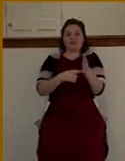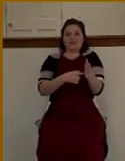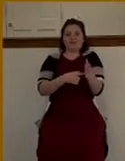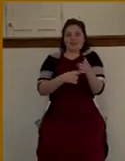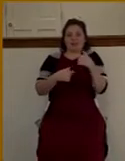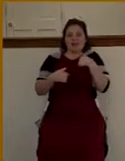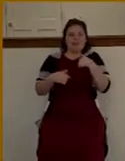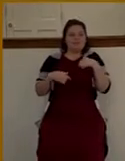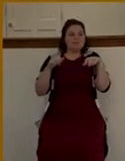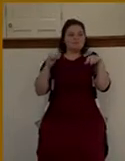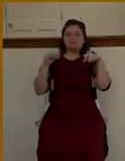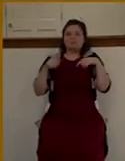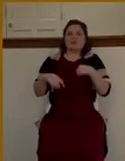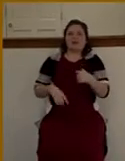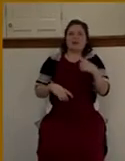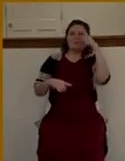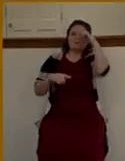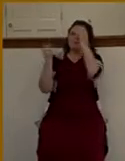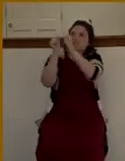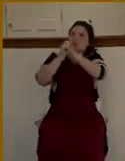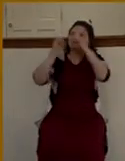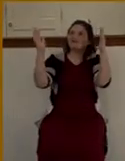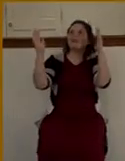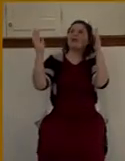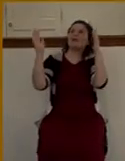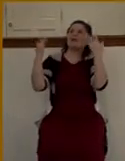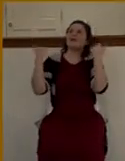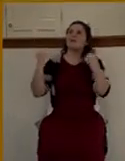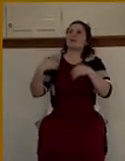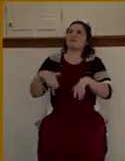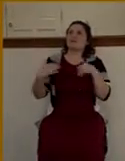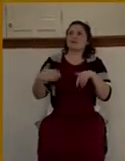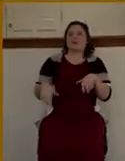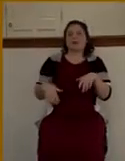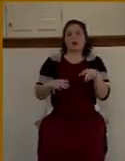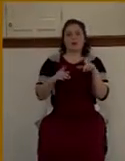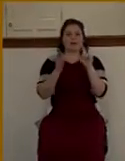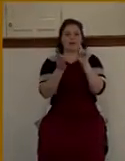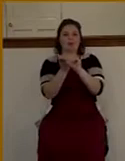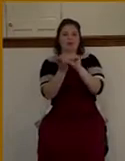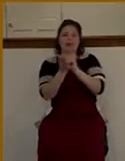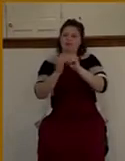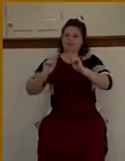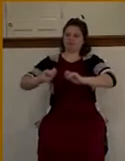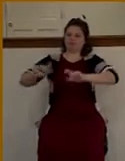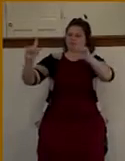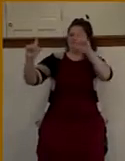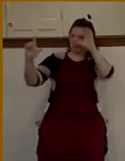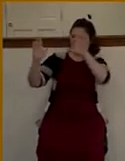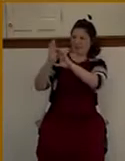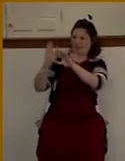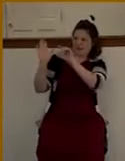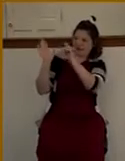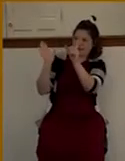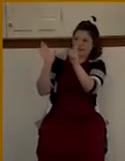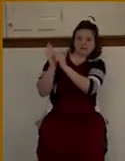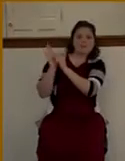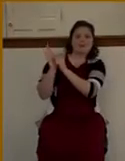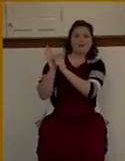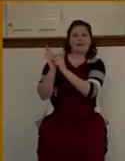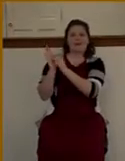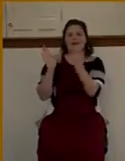just, I already had in my mind visions of being on the front page of the newspaper for the biggest rockfish ever in the state of Maryland,